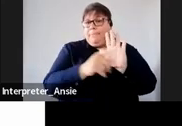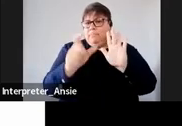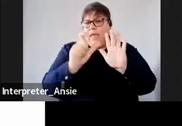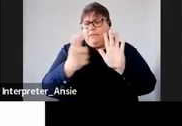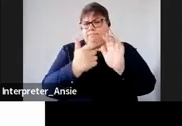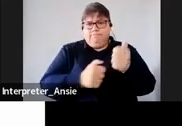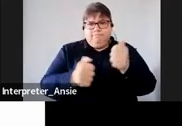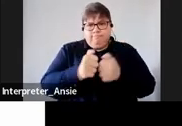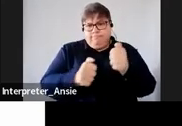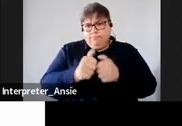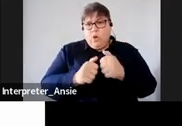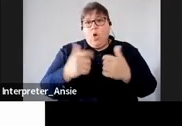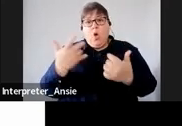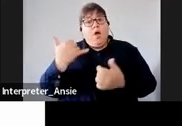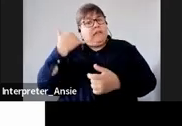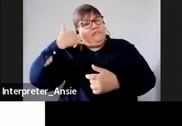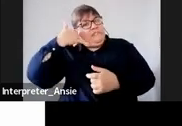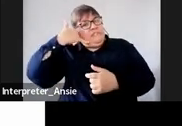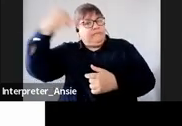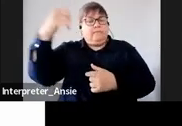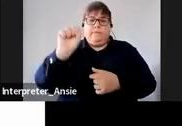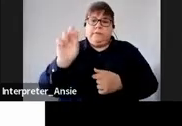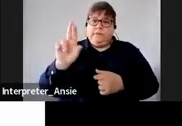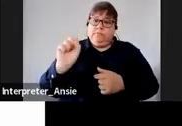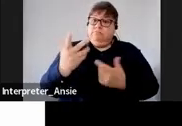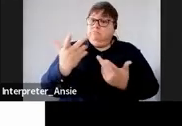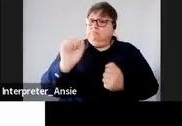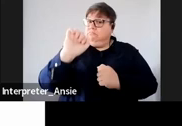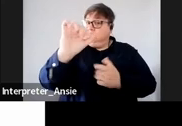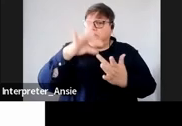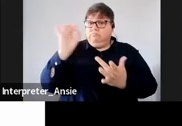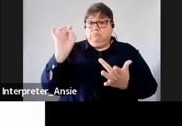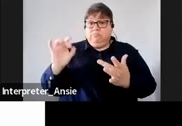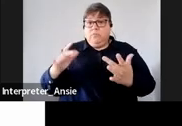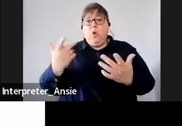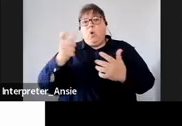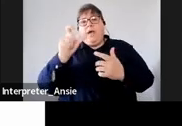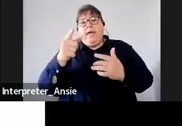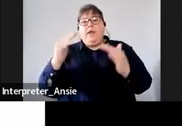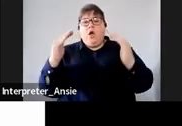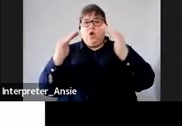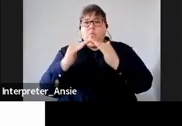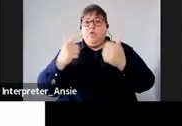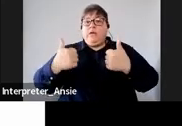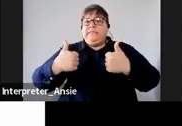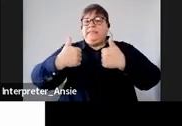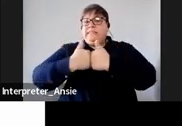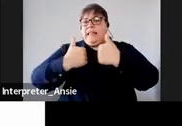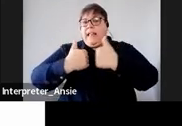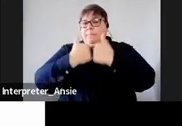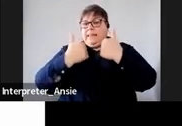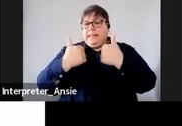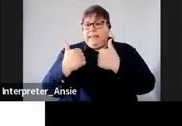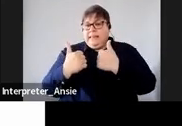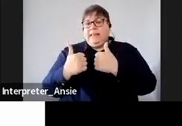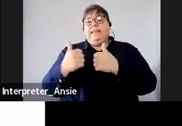through the service contact center and then you can also apply for a compromise or settlement of debt when facing legitimate